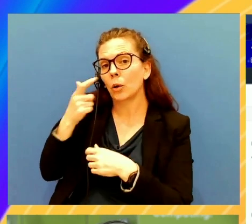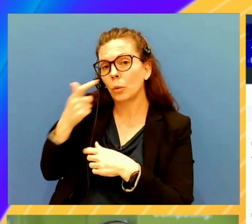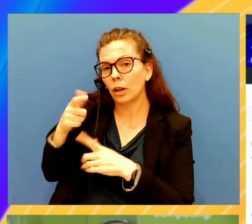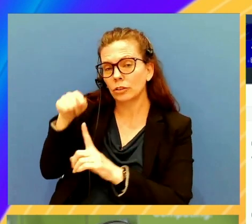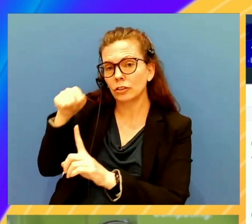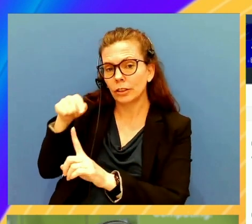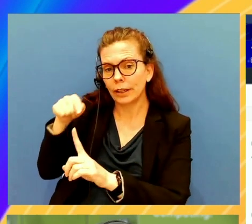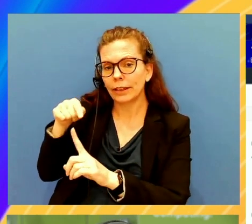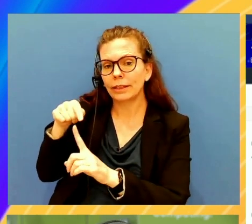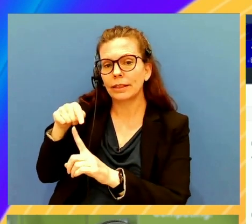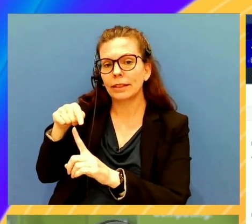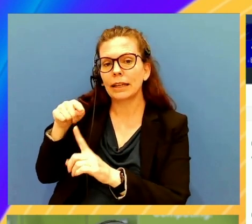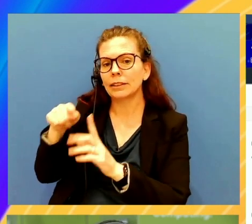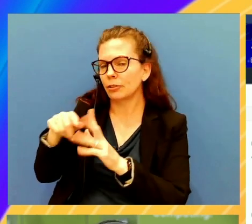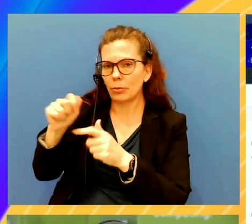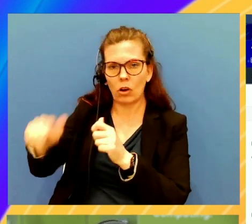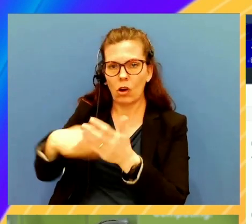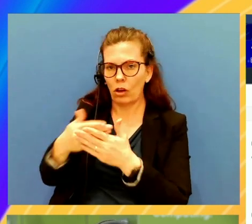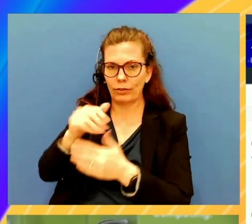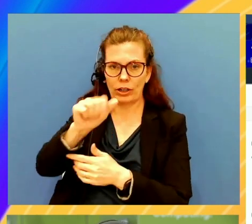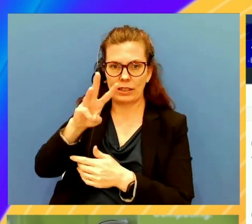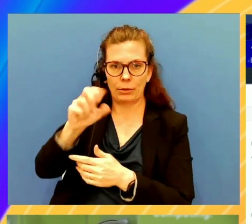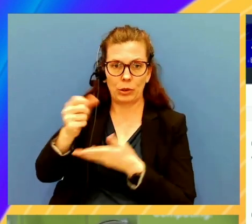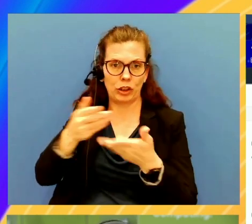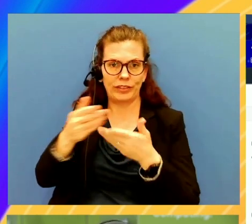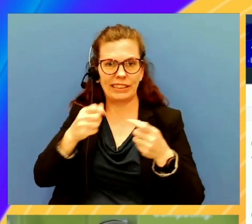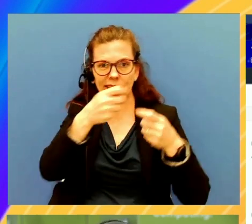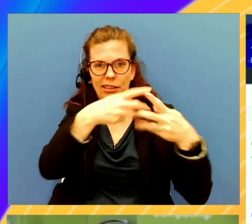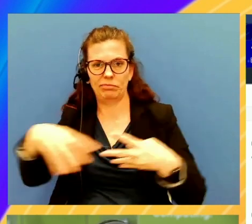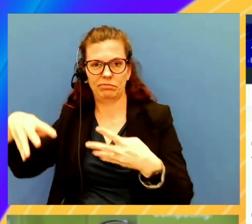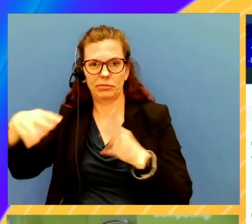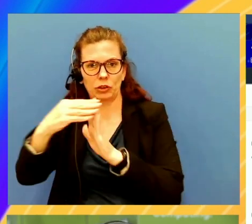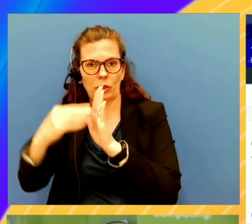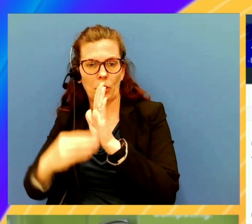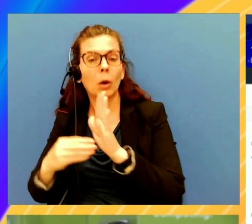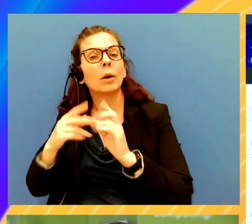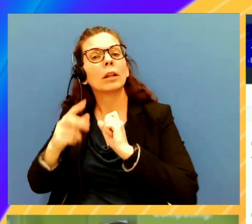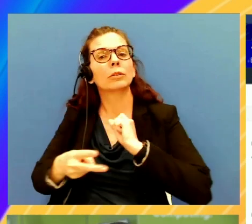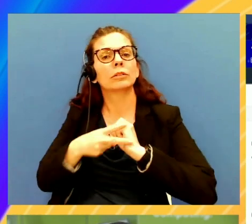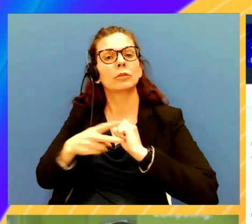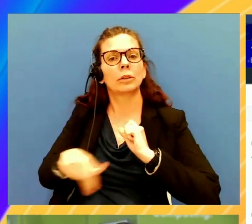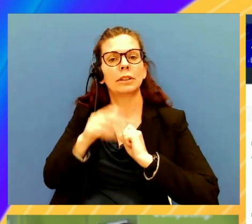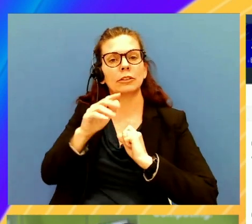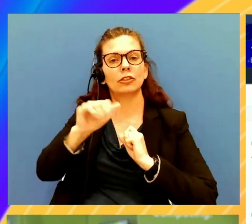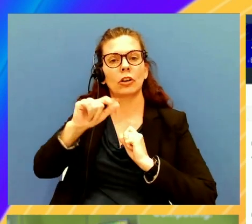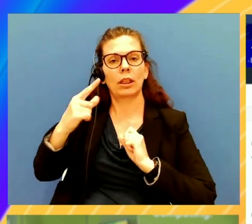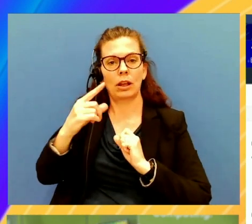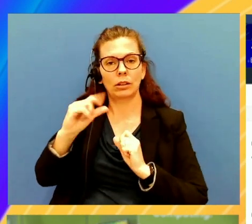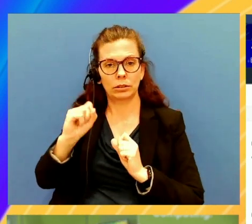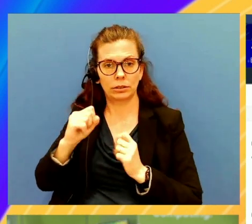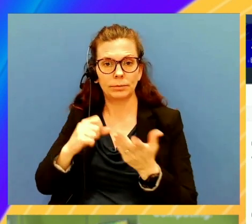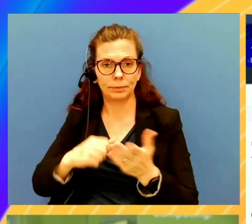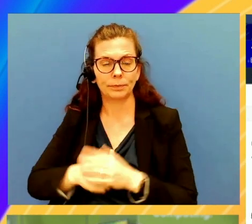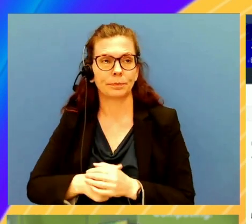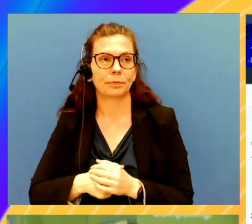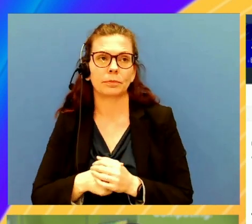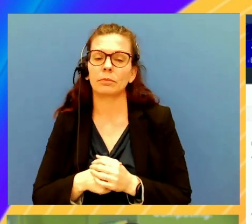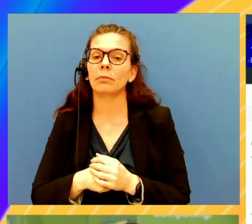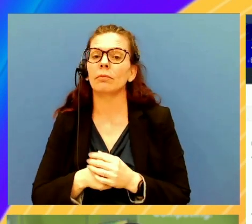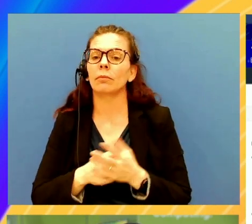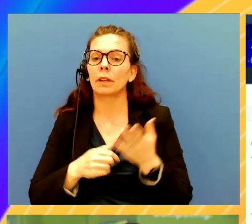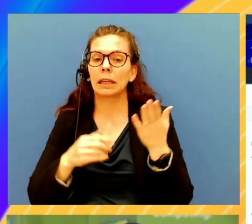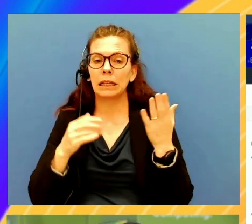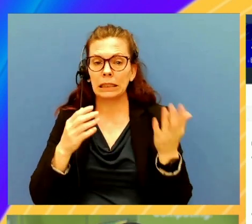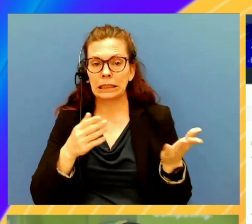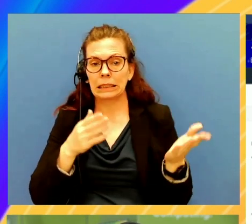logs from all your AWS services, and it stores out here under Log Groups. The third part